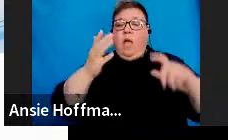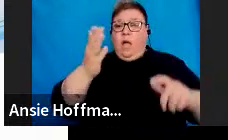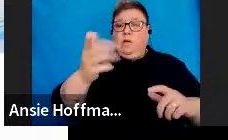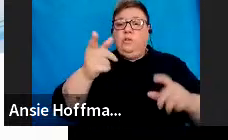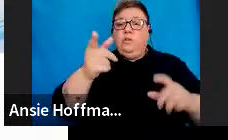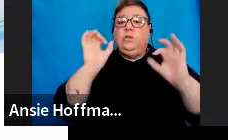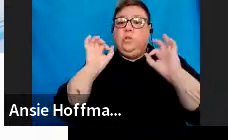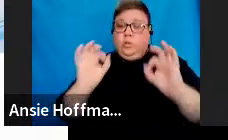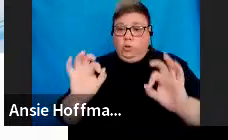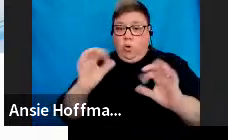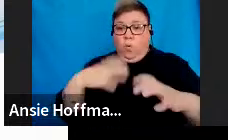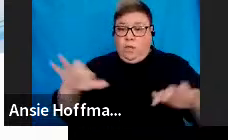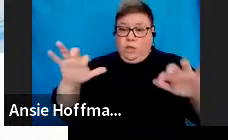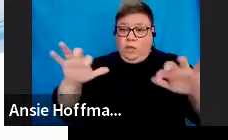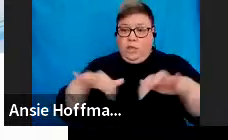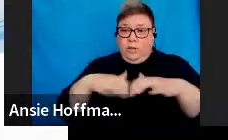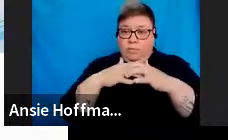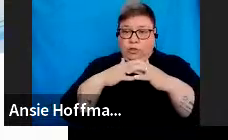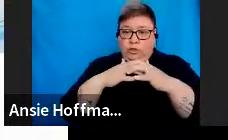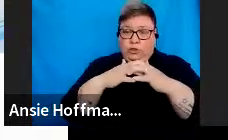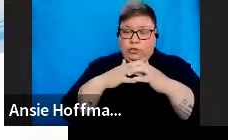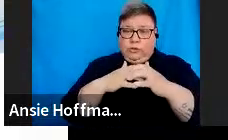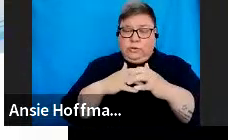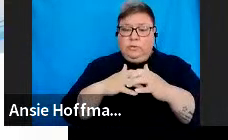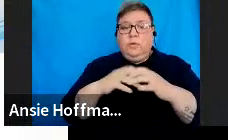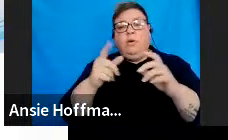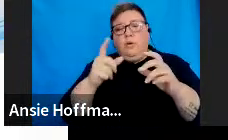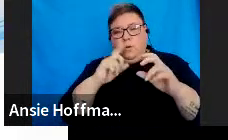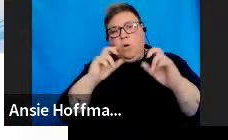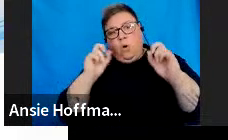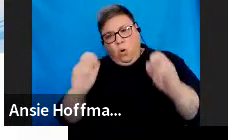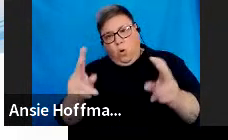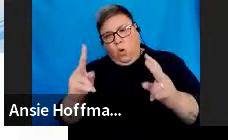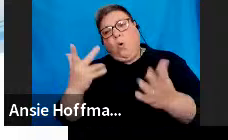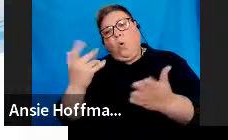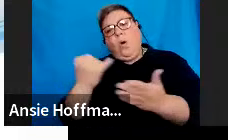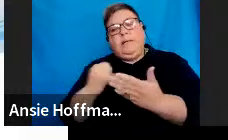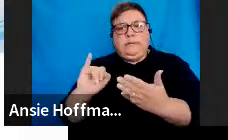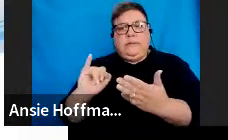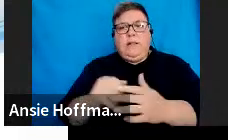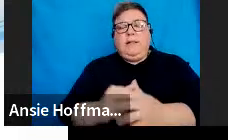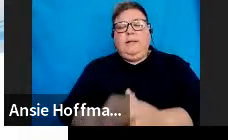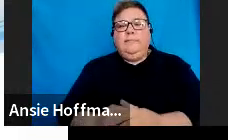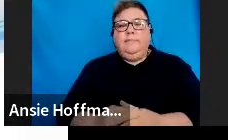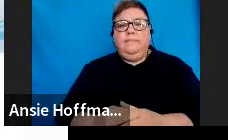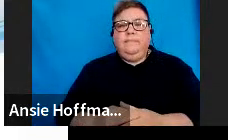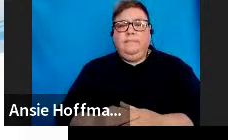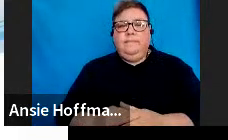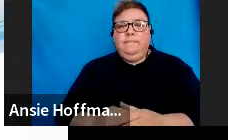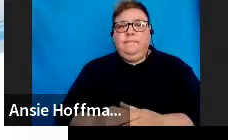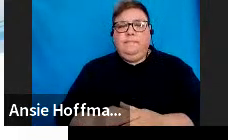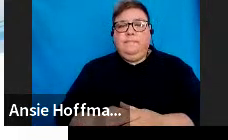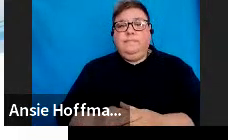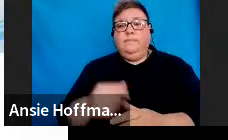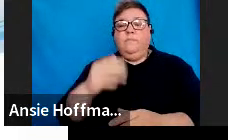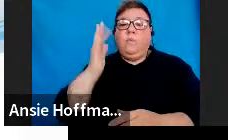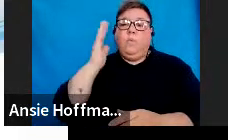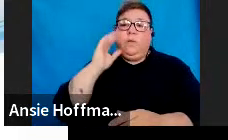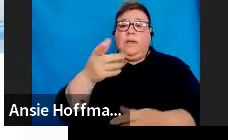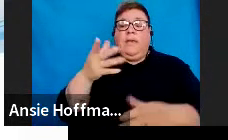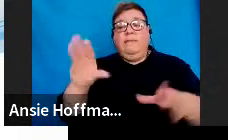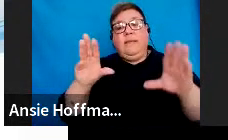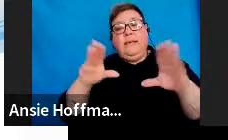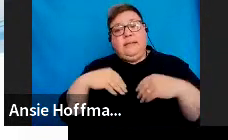request. You will then confirm okay or cancelling the request. Once you have accepted the merge request,